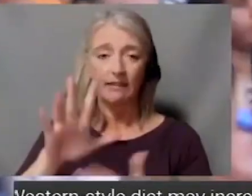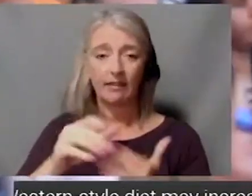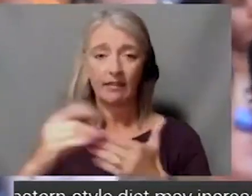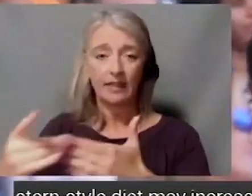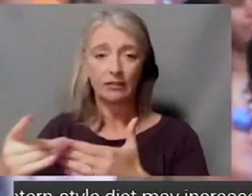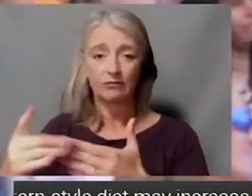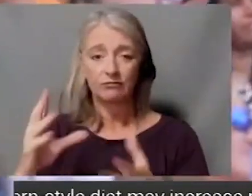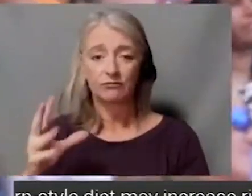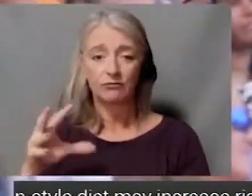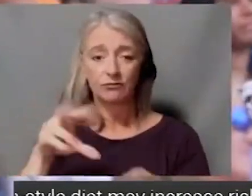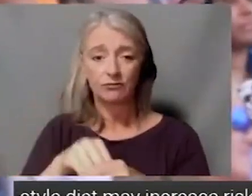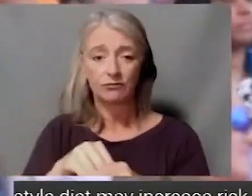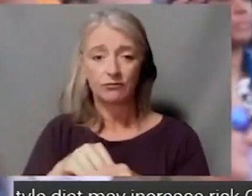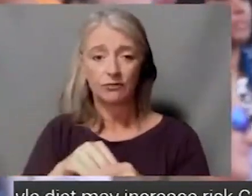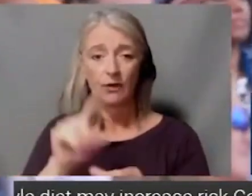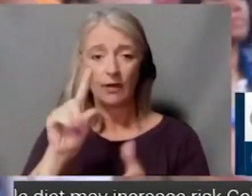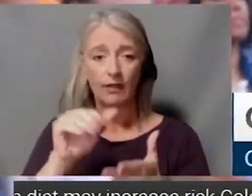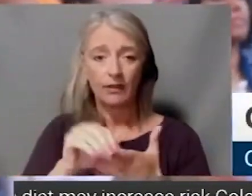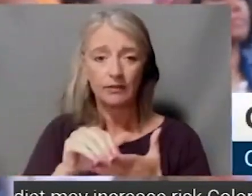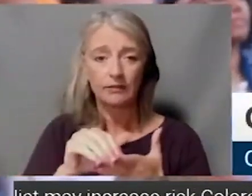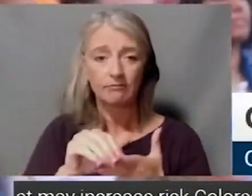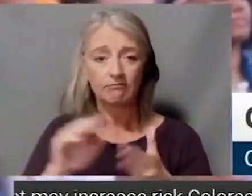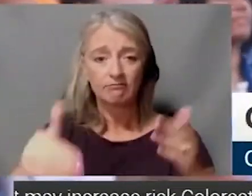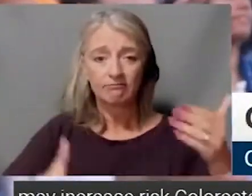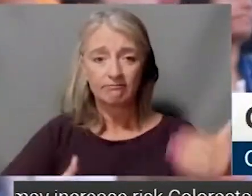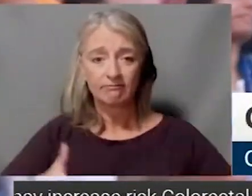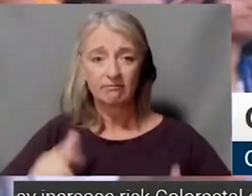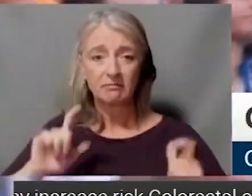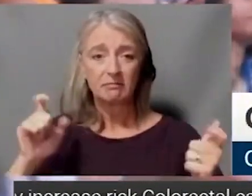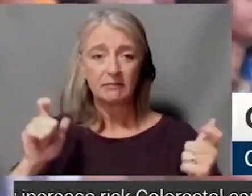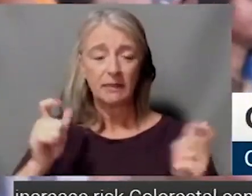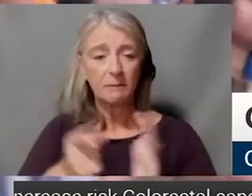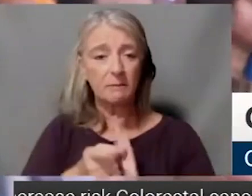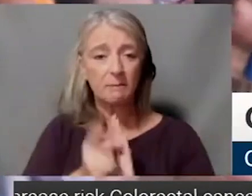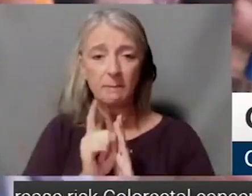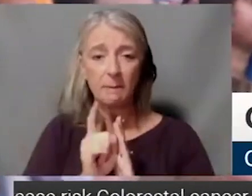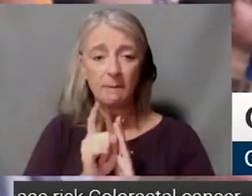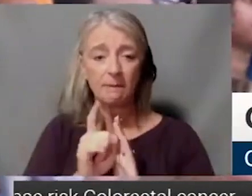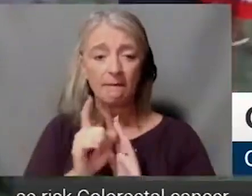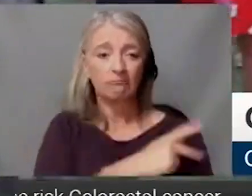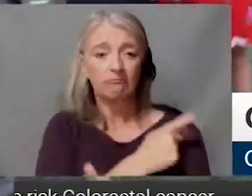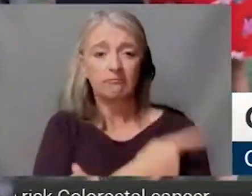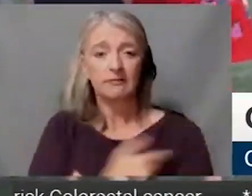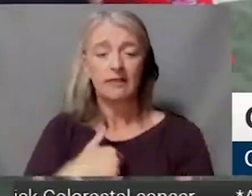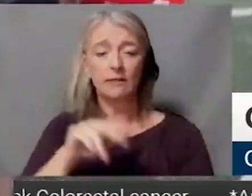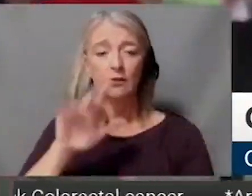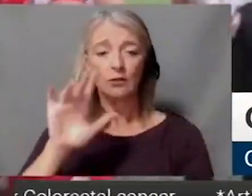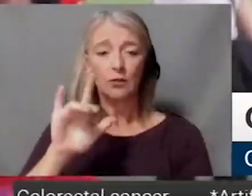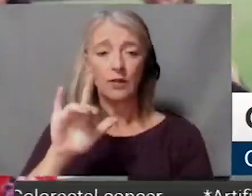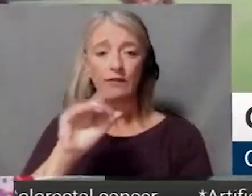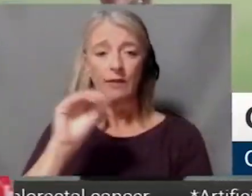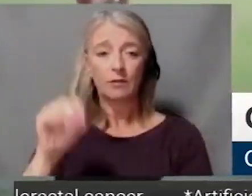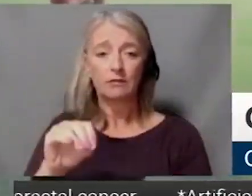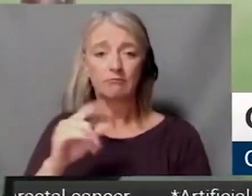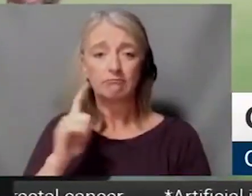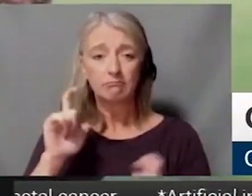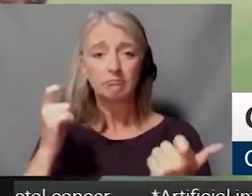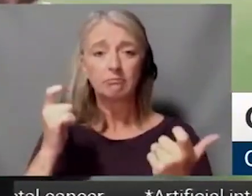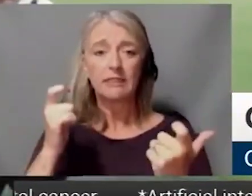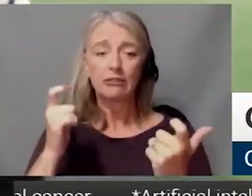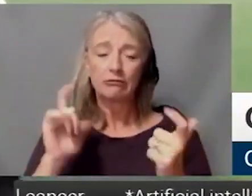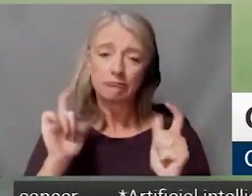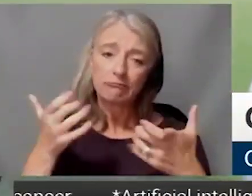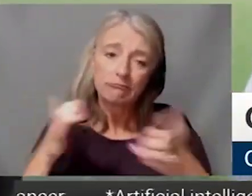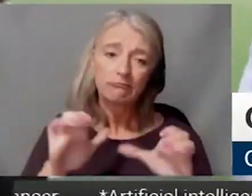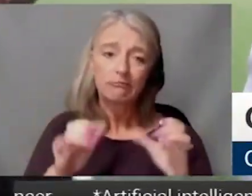moment here in our area. Speakers told the crowd that cancer patients now have a 25% greater chance of survival when